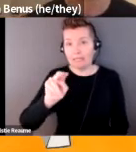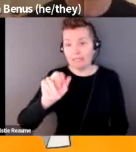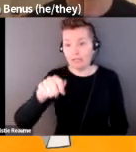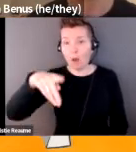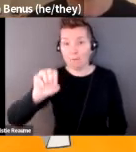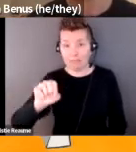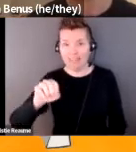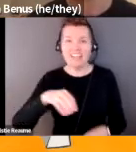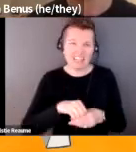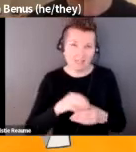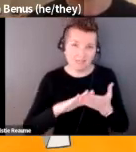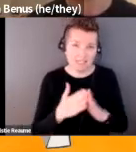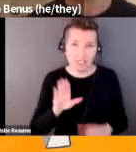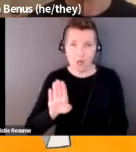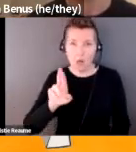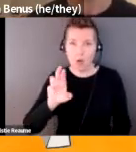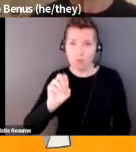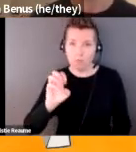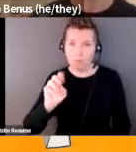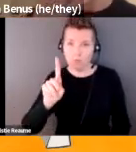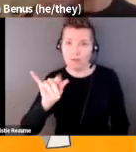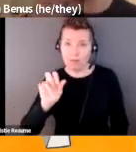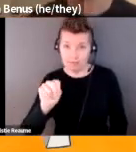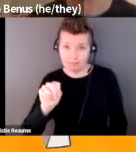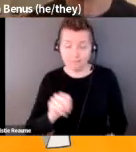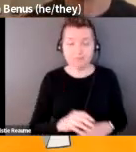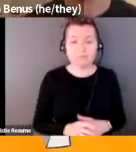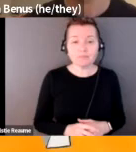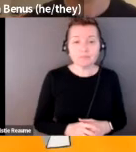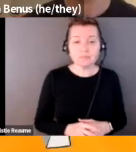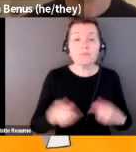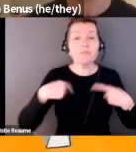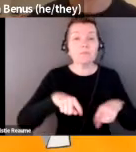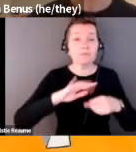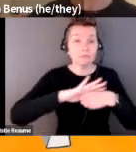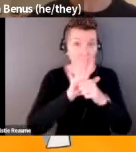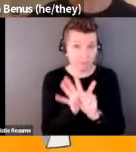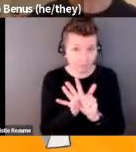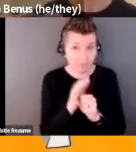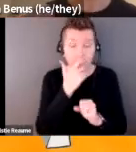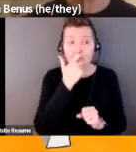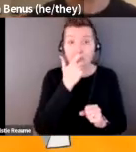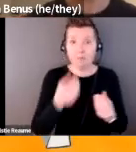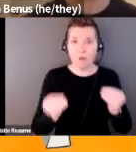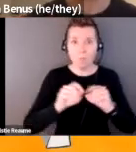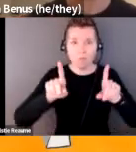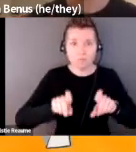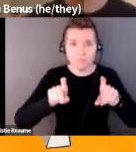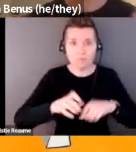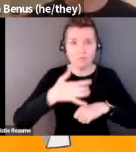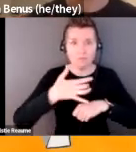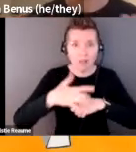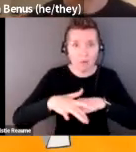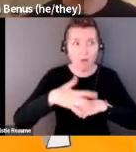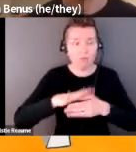So often throughout the pandemic, when testing was made more available and free, which, you know,